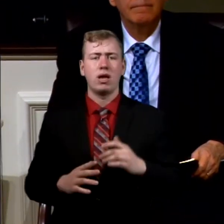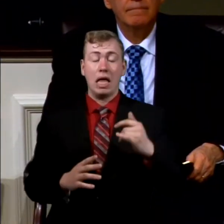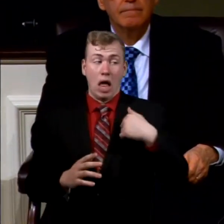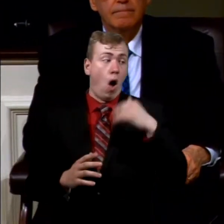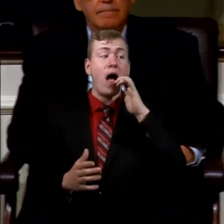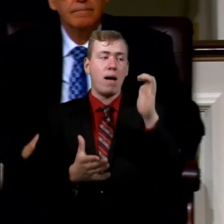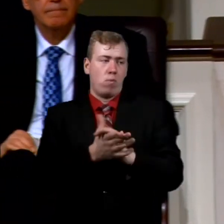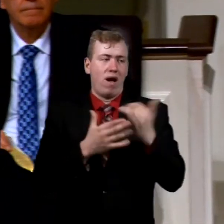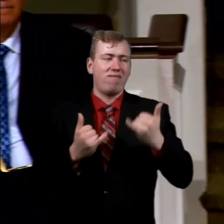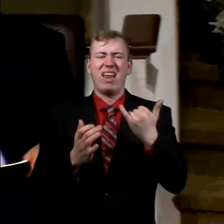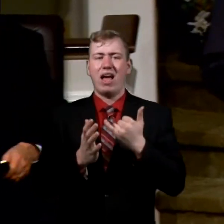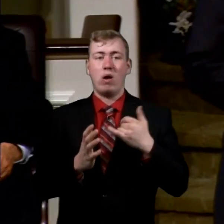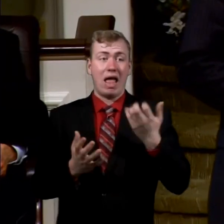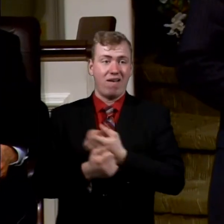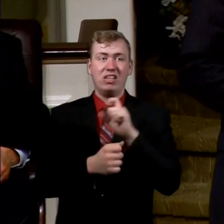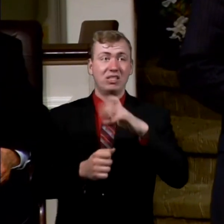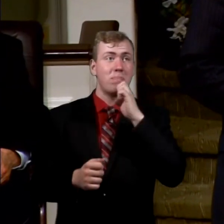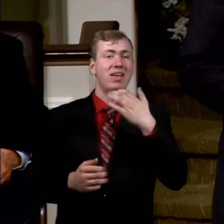-wuzzy. It's not that way.